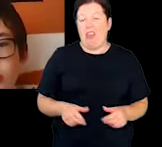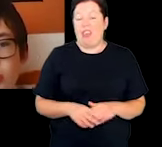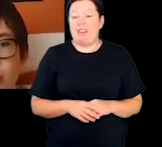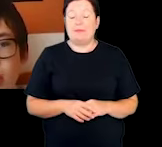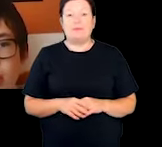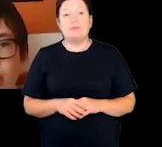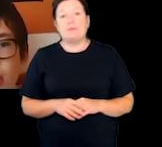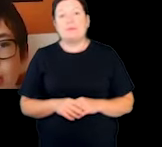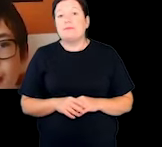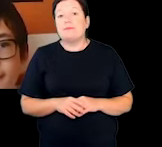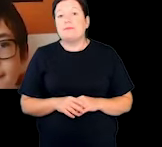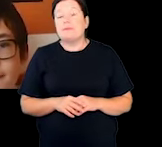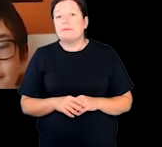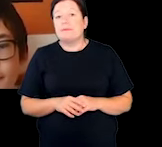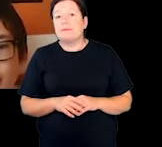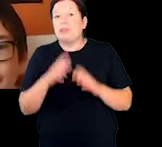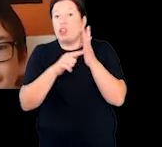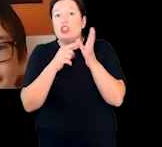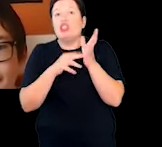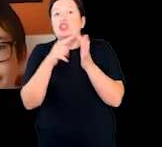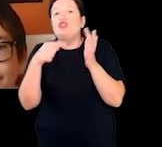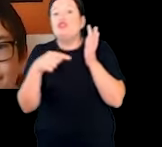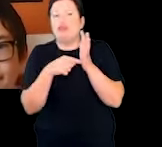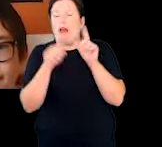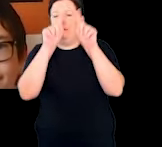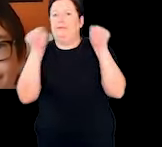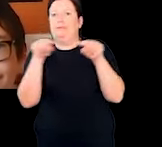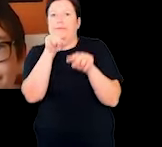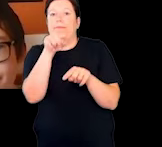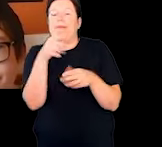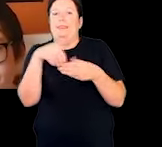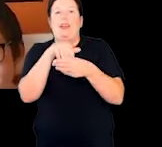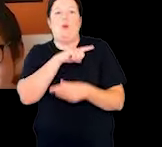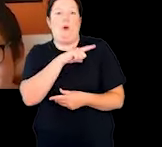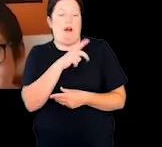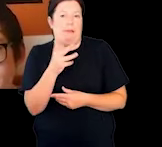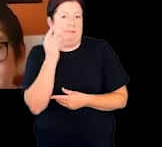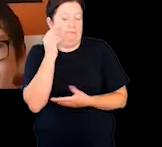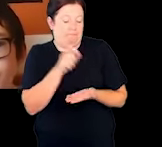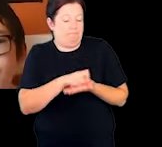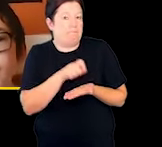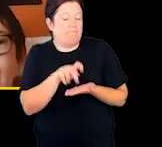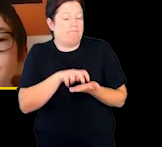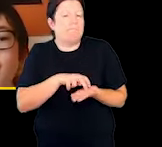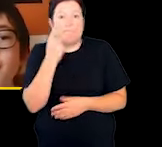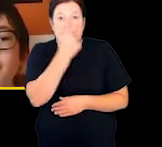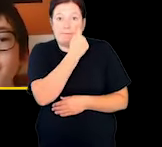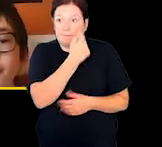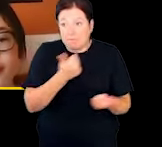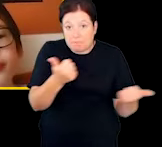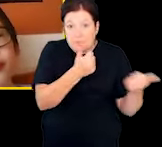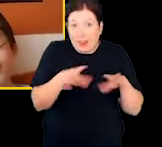First of all, Janet will be listening in and taking notes. Is that okay? Yes.